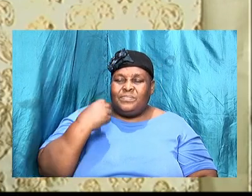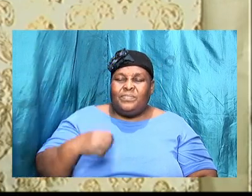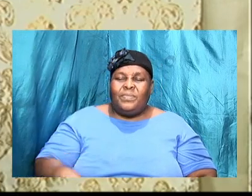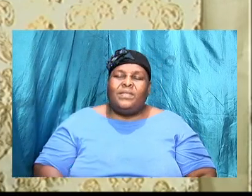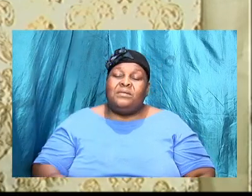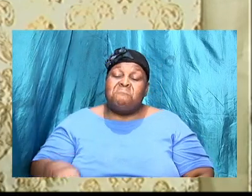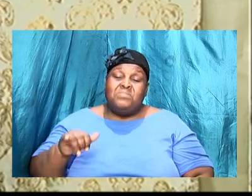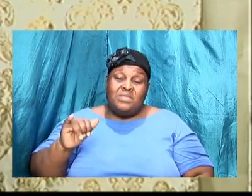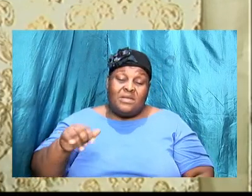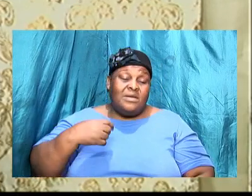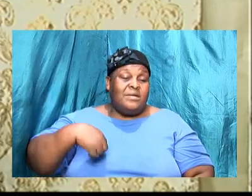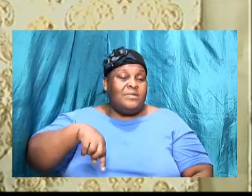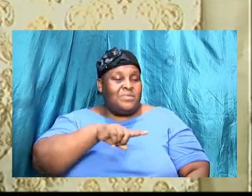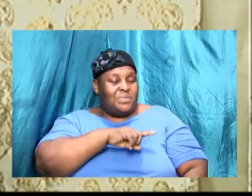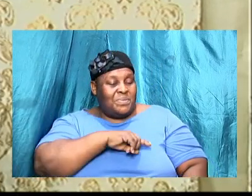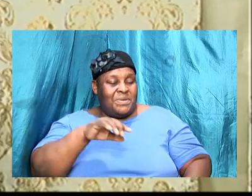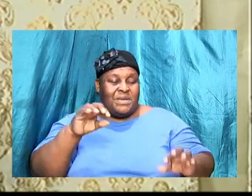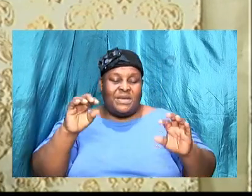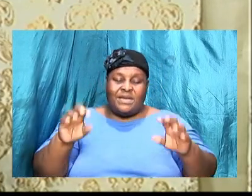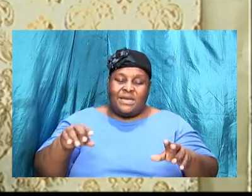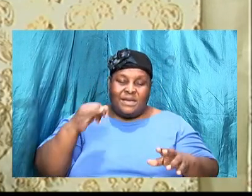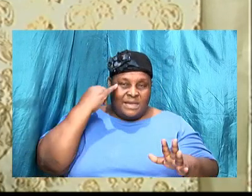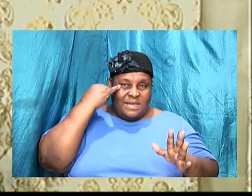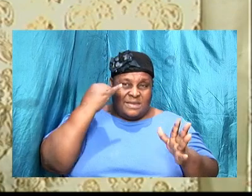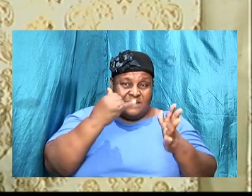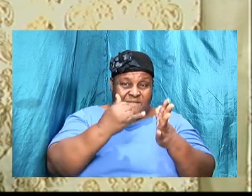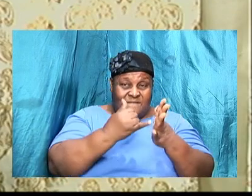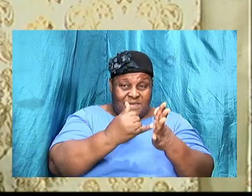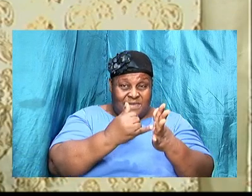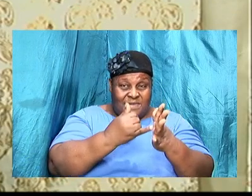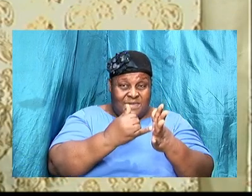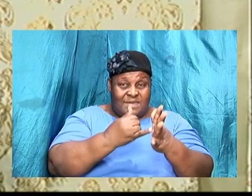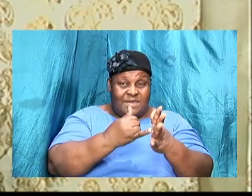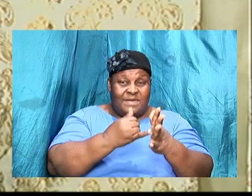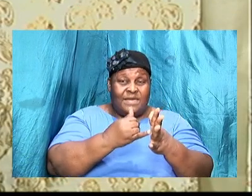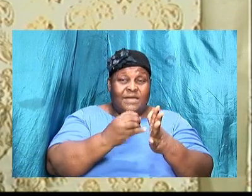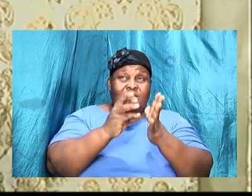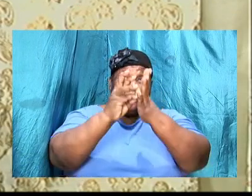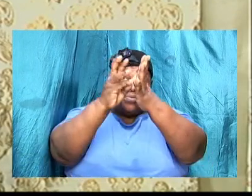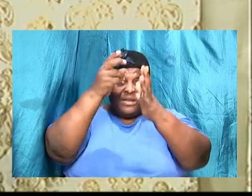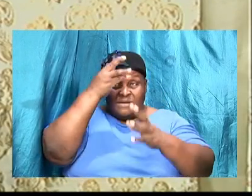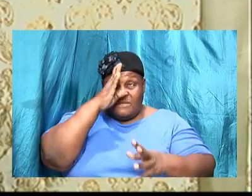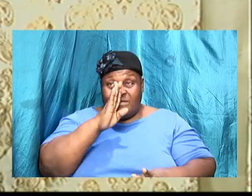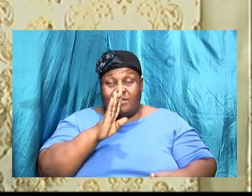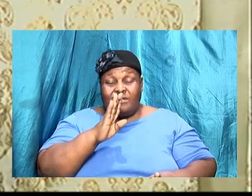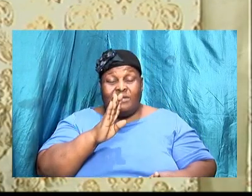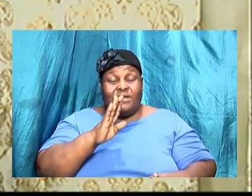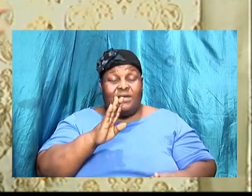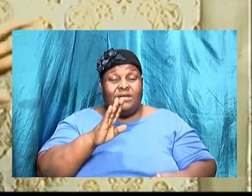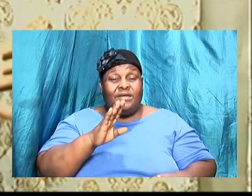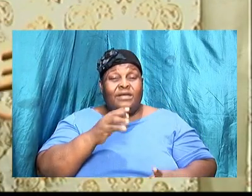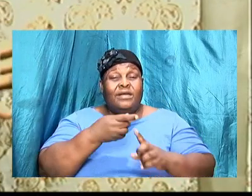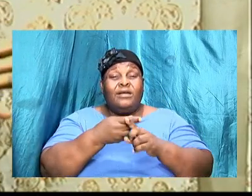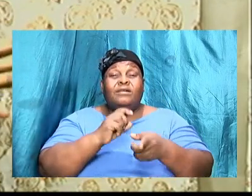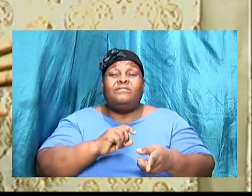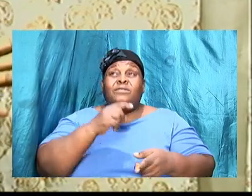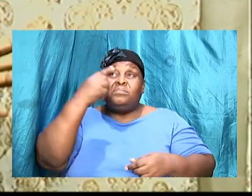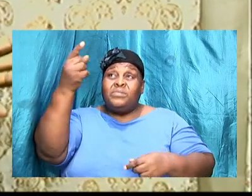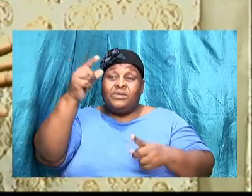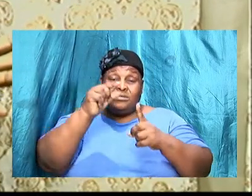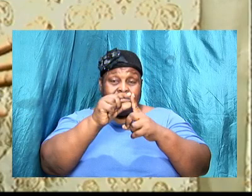that we can identify the will of God God from his words